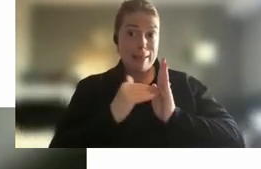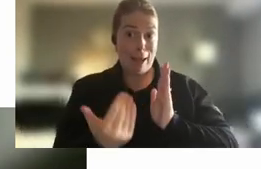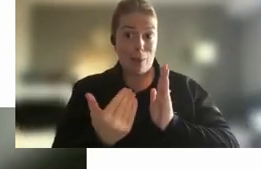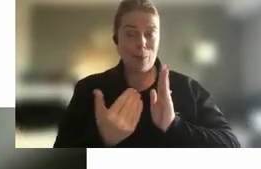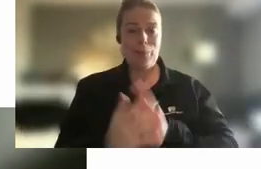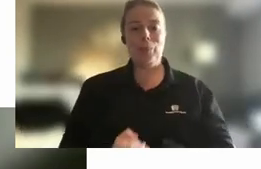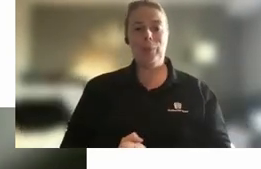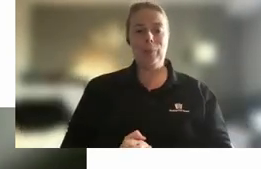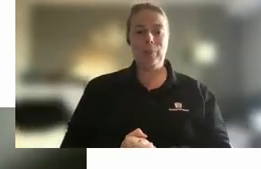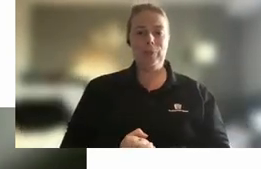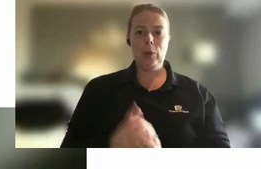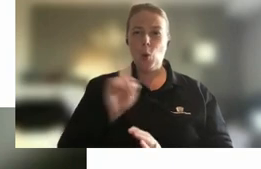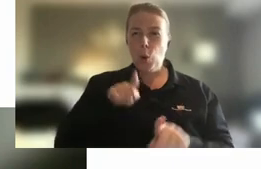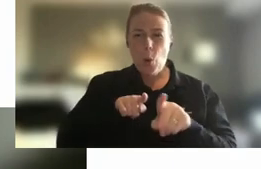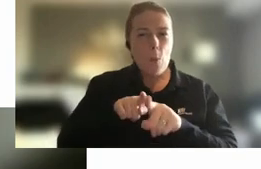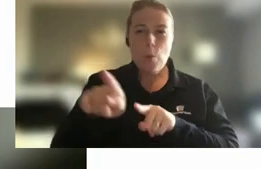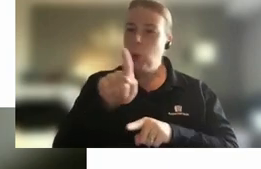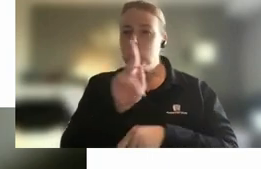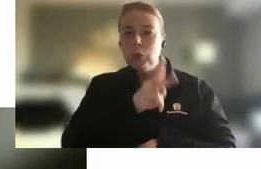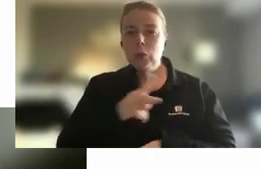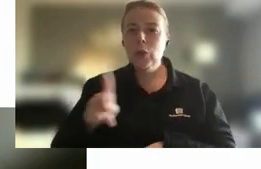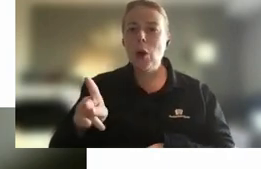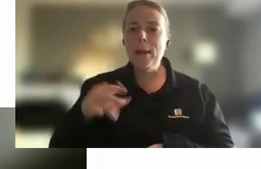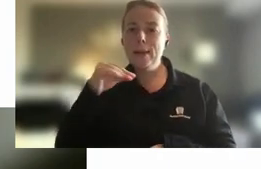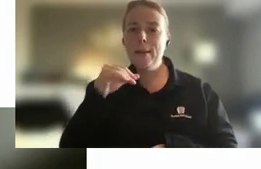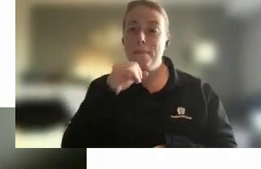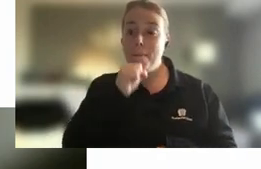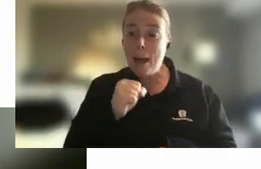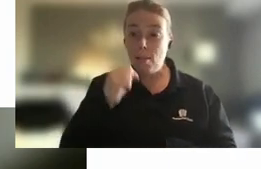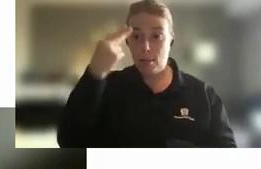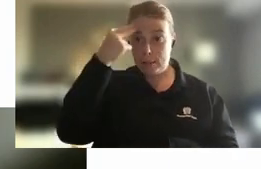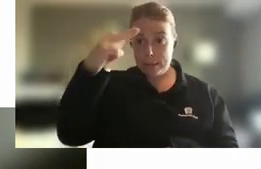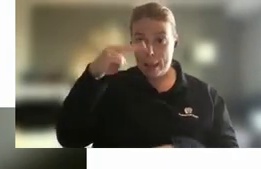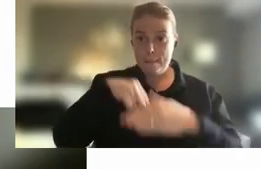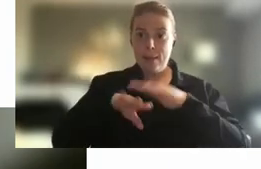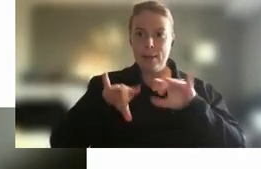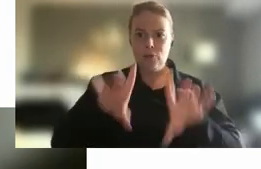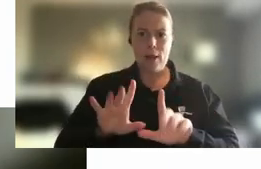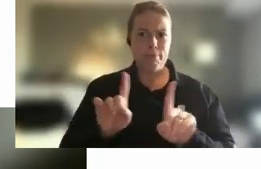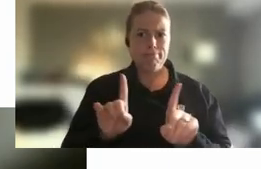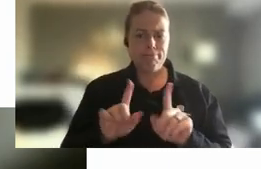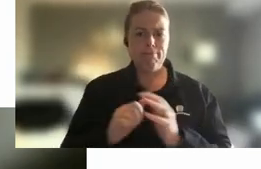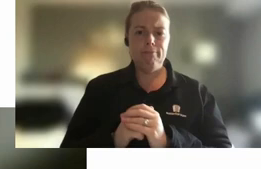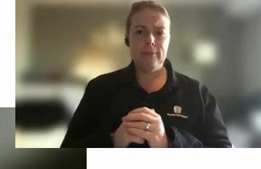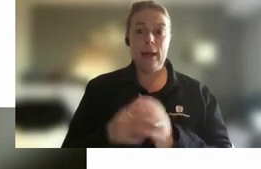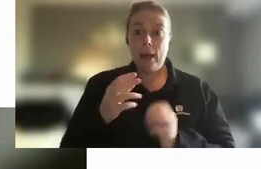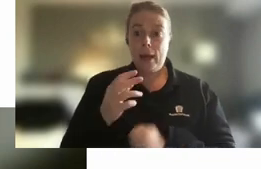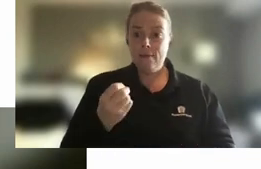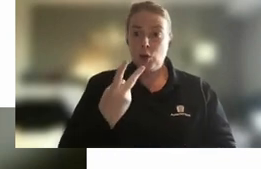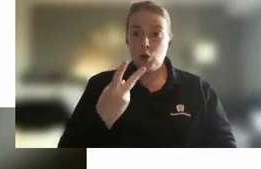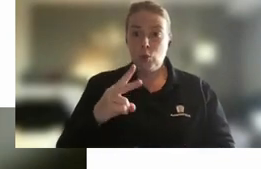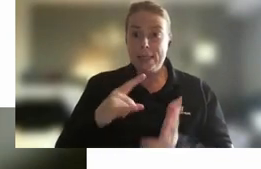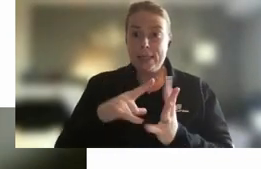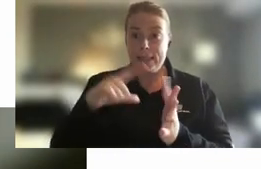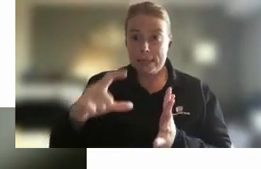What is the most common male name in Australia? There is 20 seconds on the